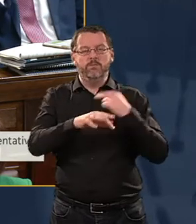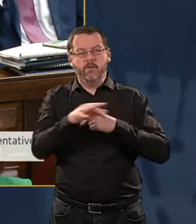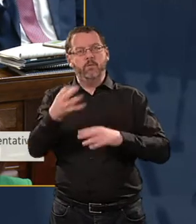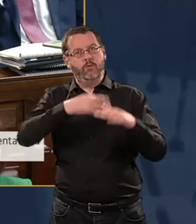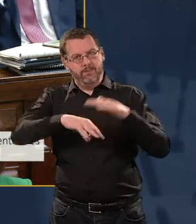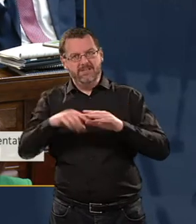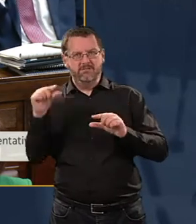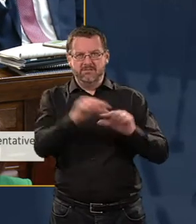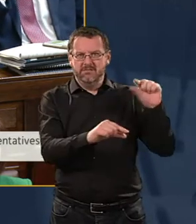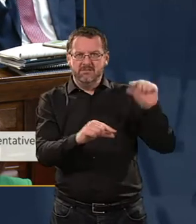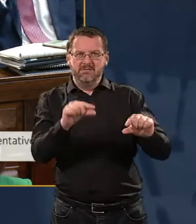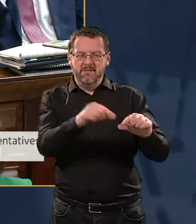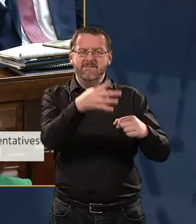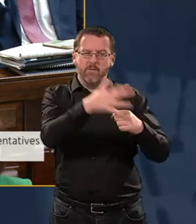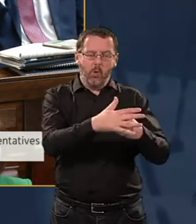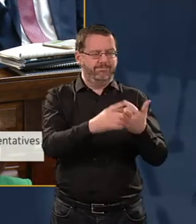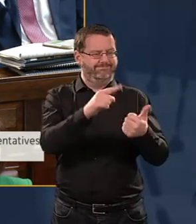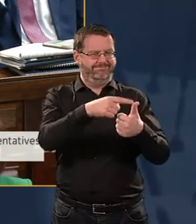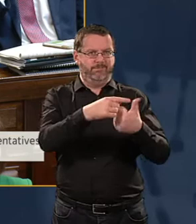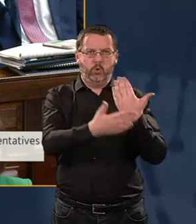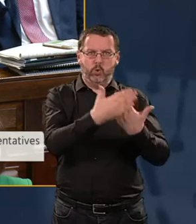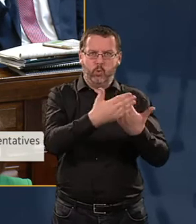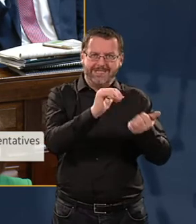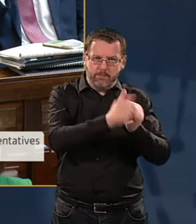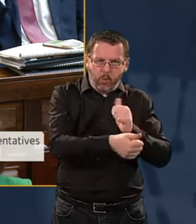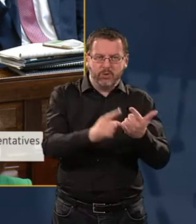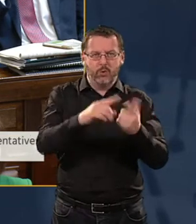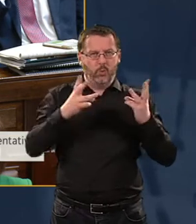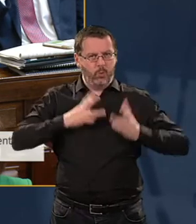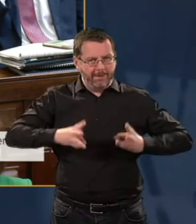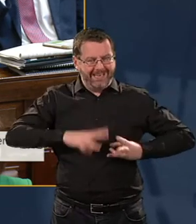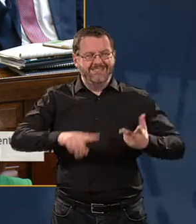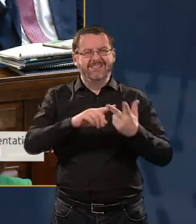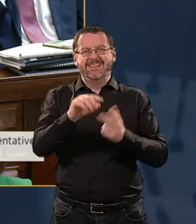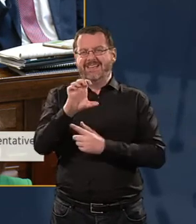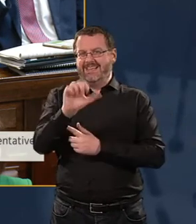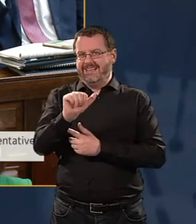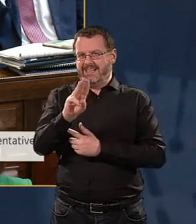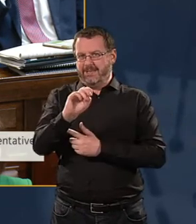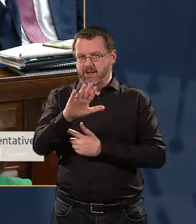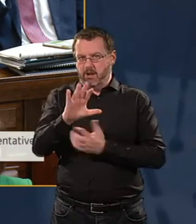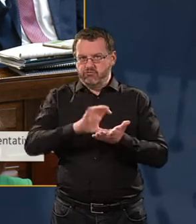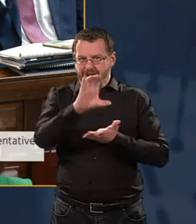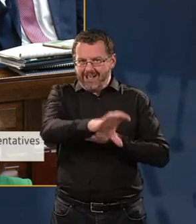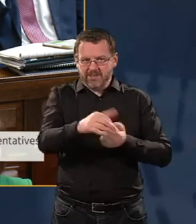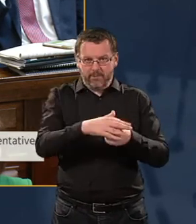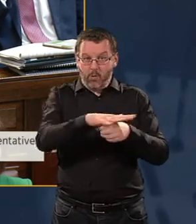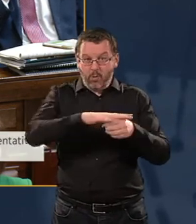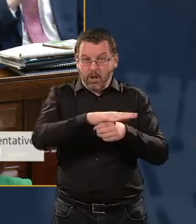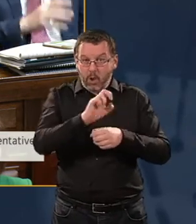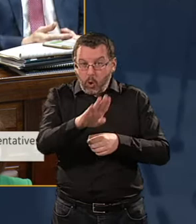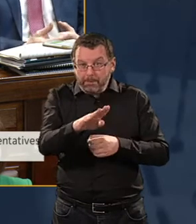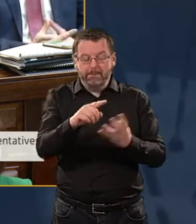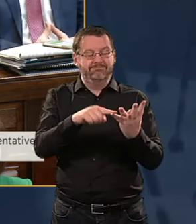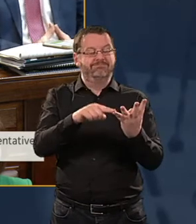worthwhile programs, youth in sport, women in sport, sports capital grants for local clubs around the country, and also some funding